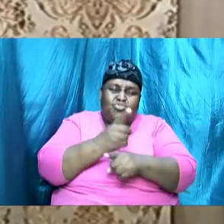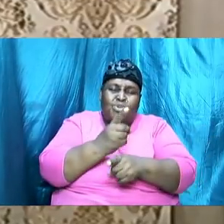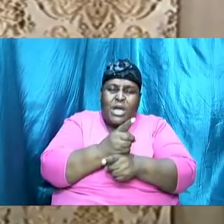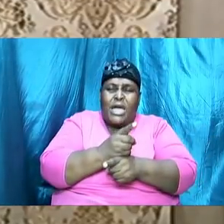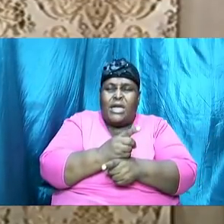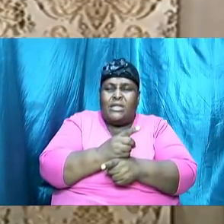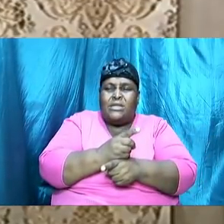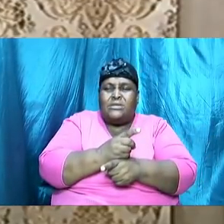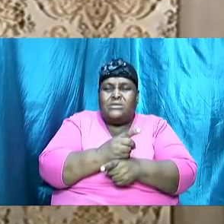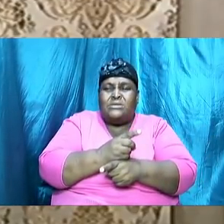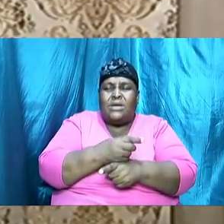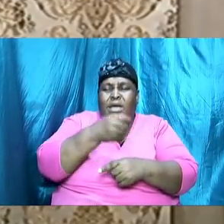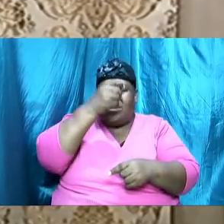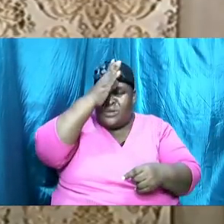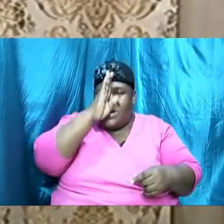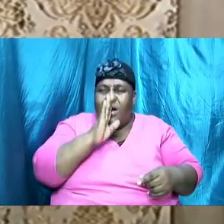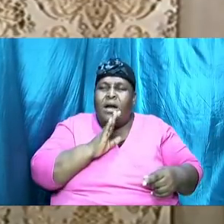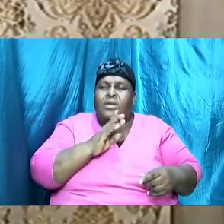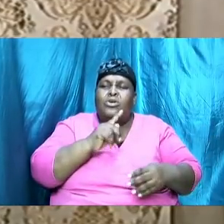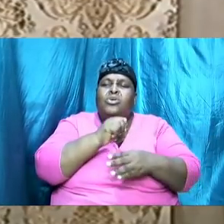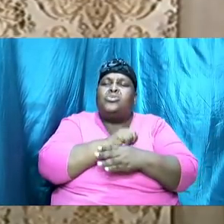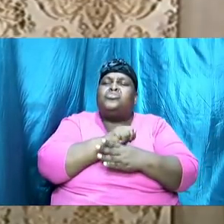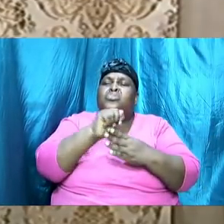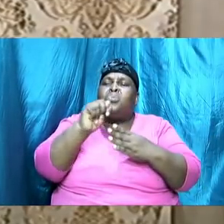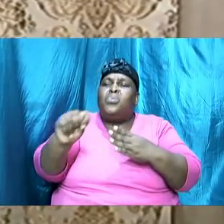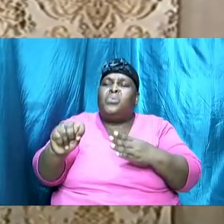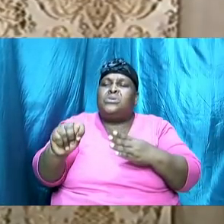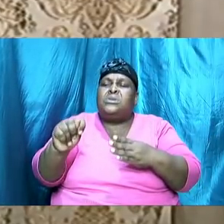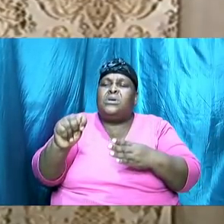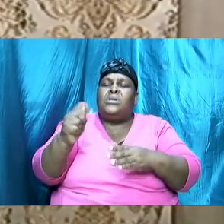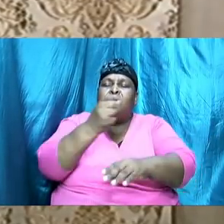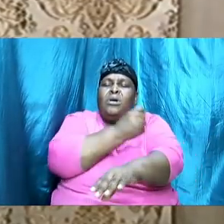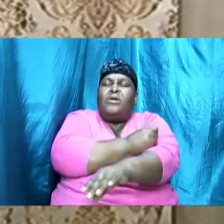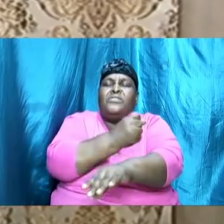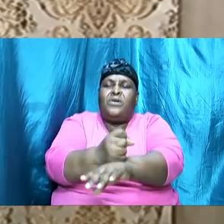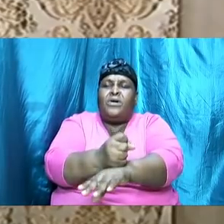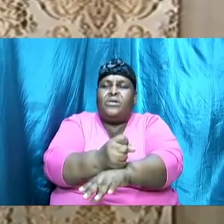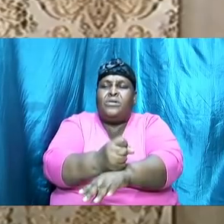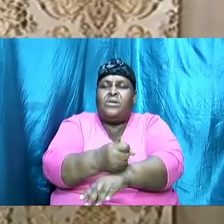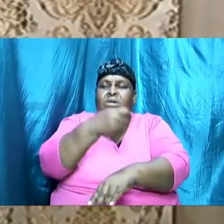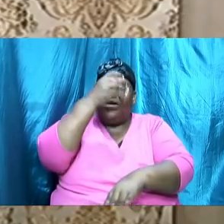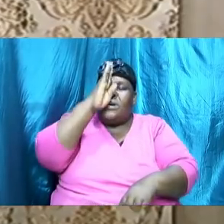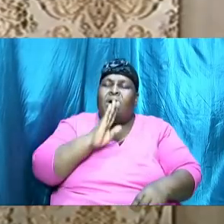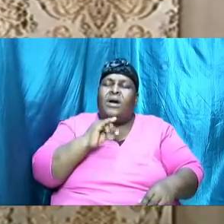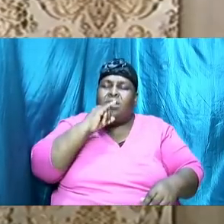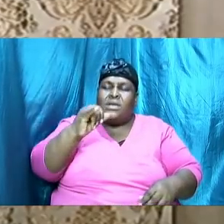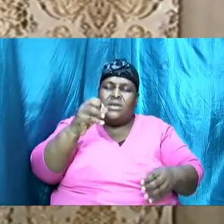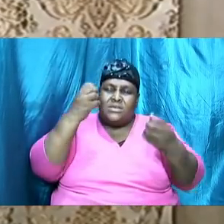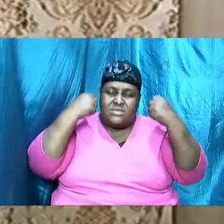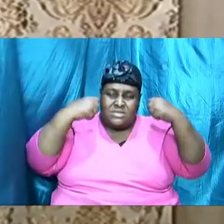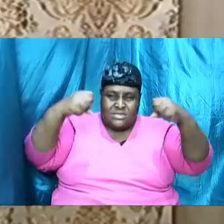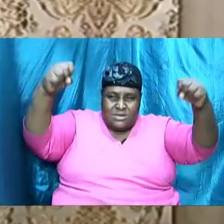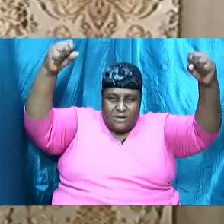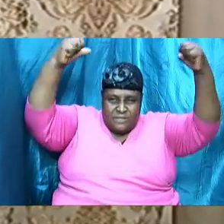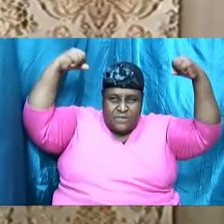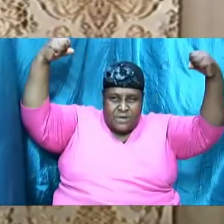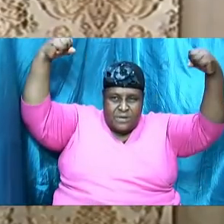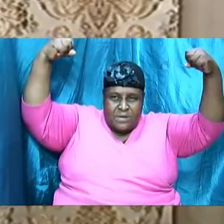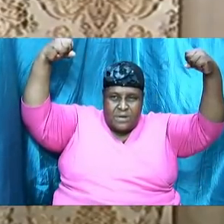God has total authority he is sovereign and he